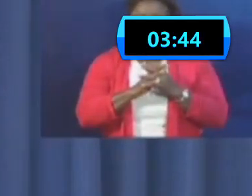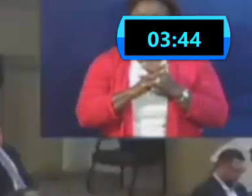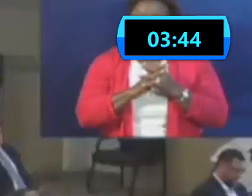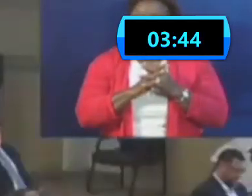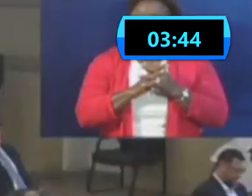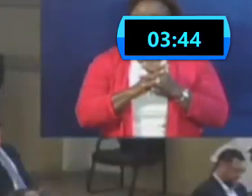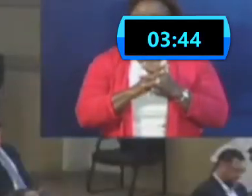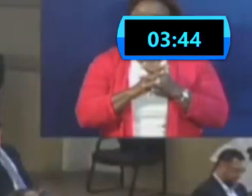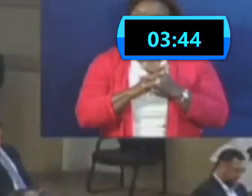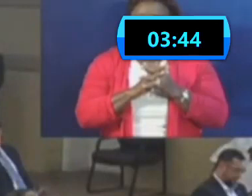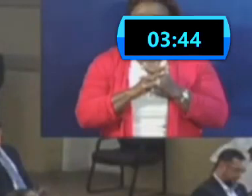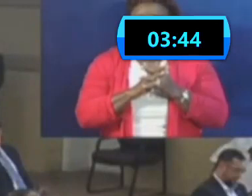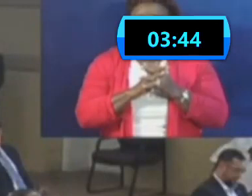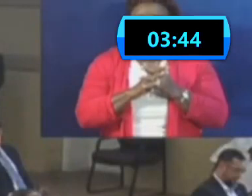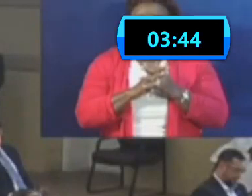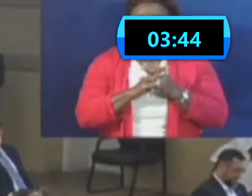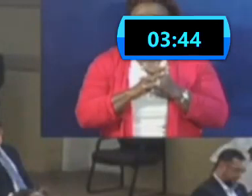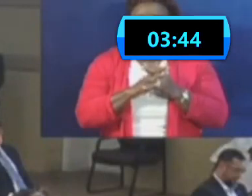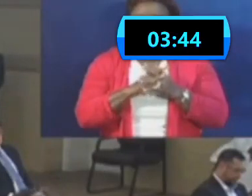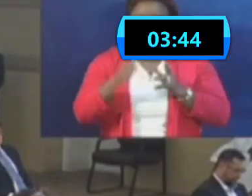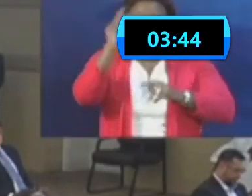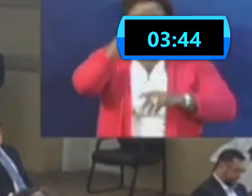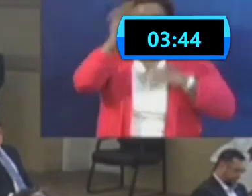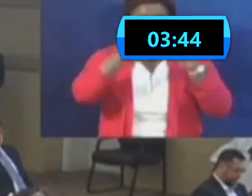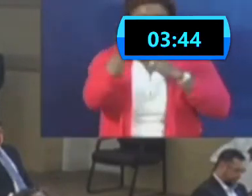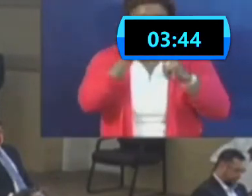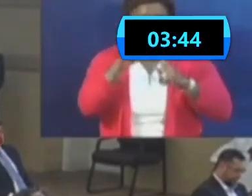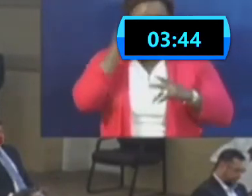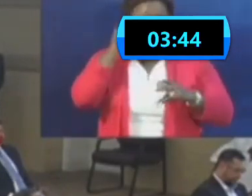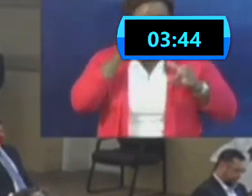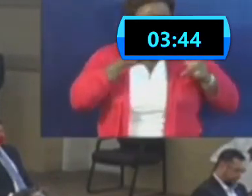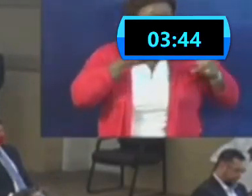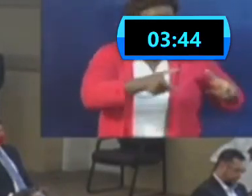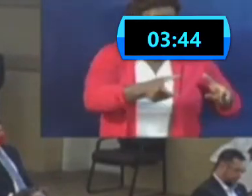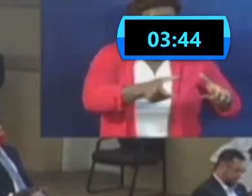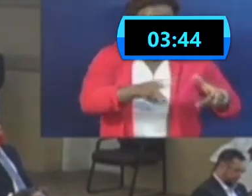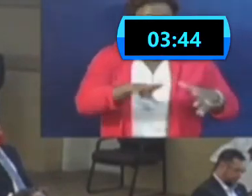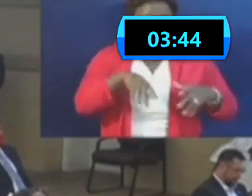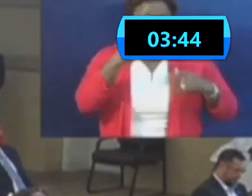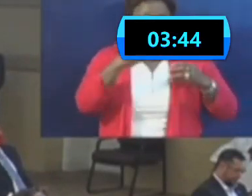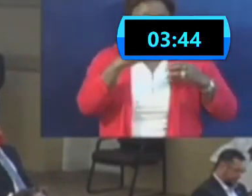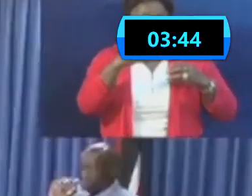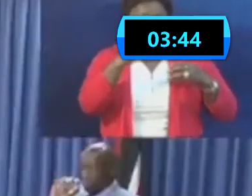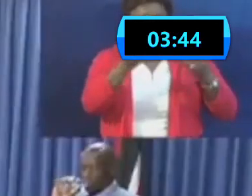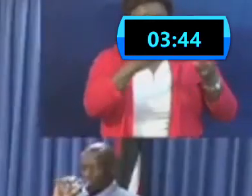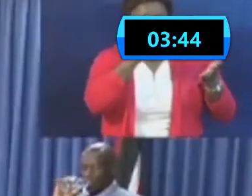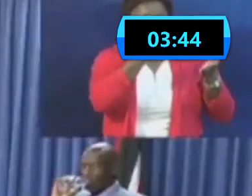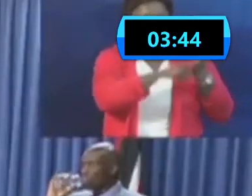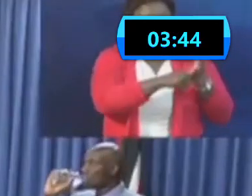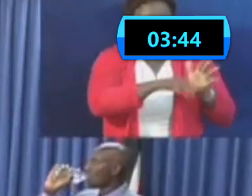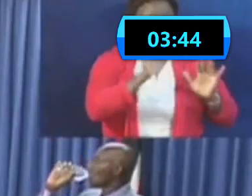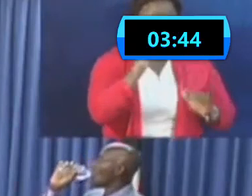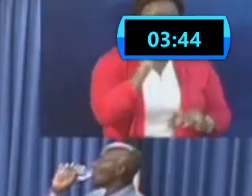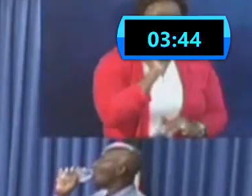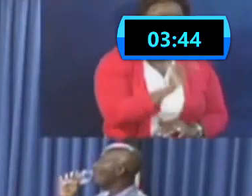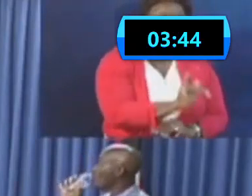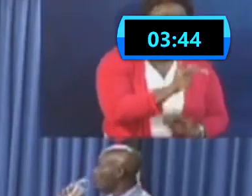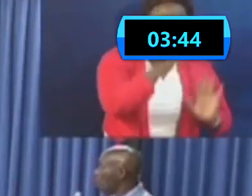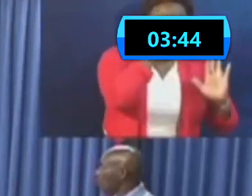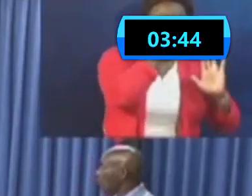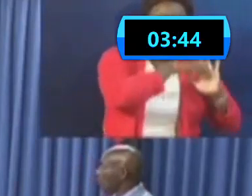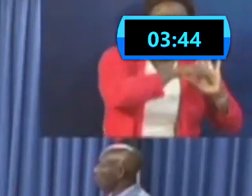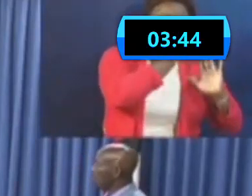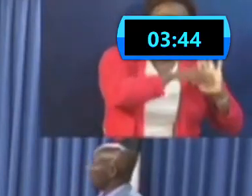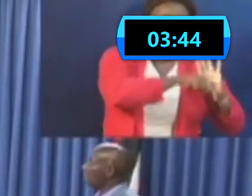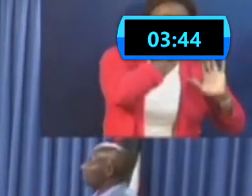So they are being given, everyone who is put into home quarantine is being given a quarantine order to stay there by the